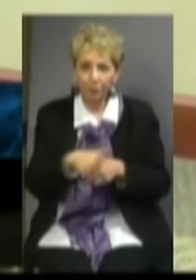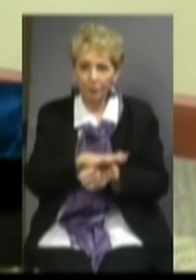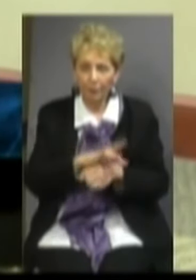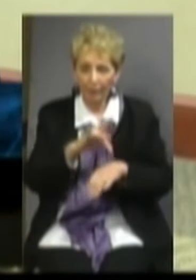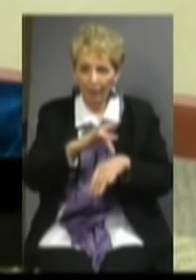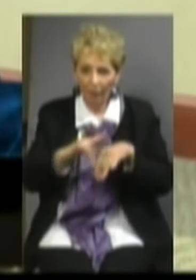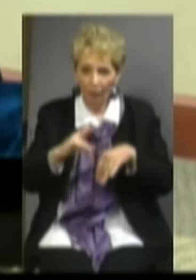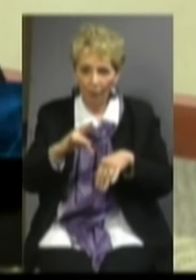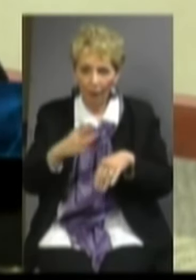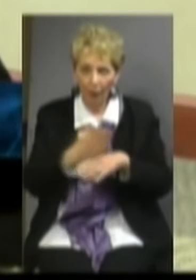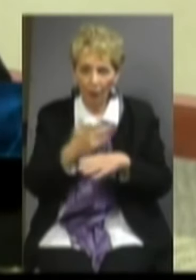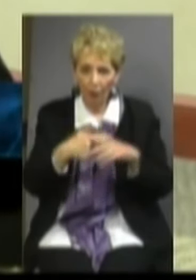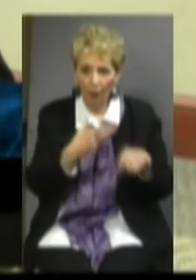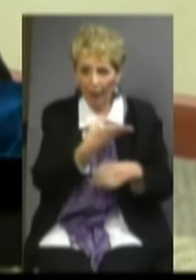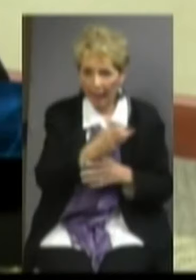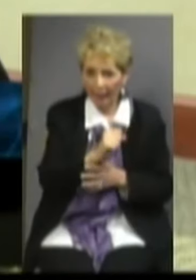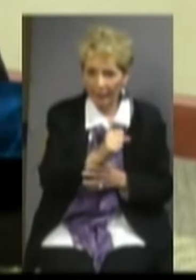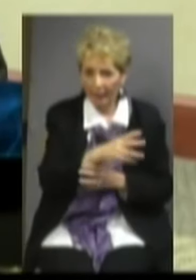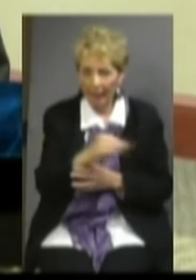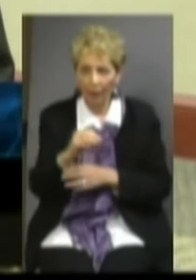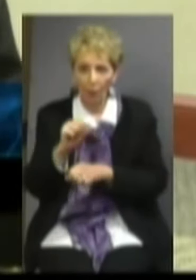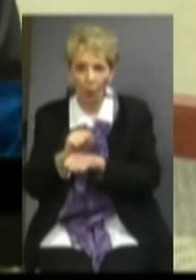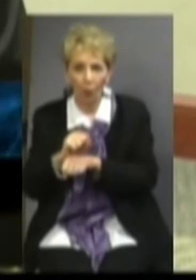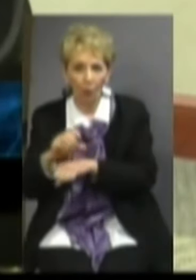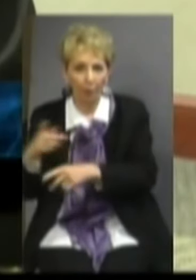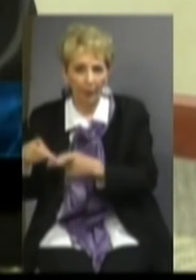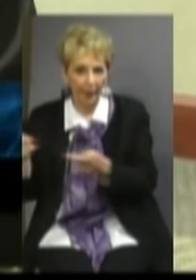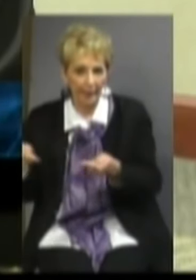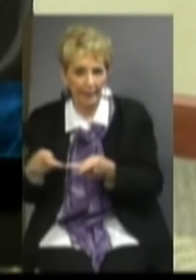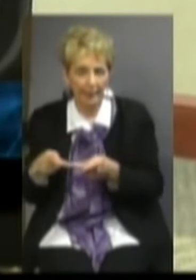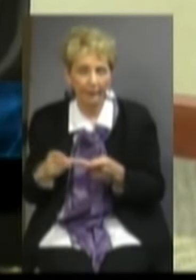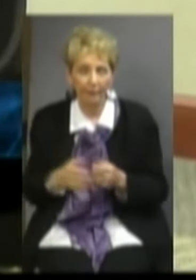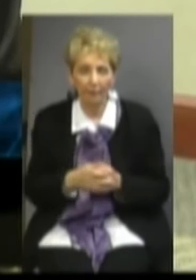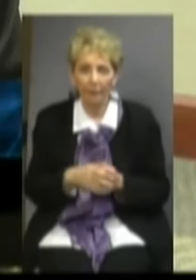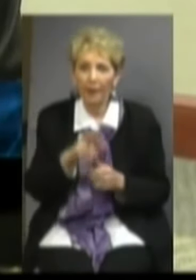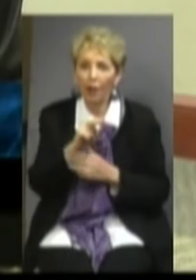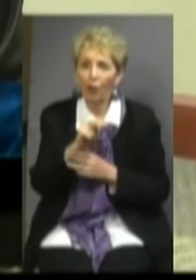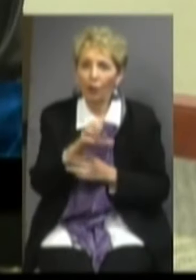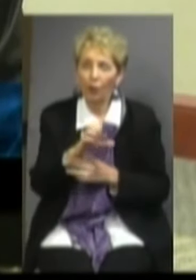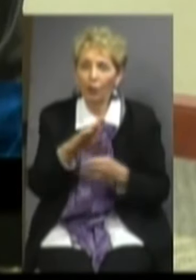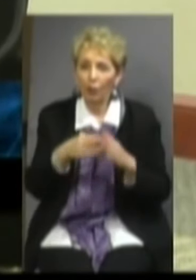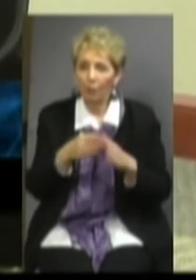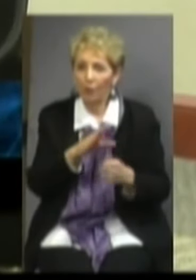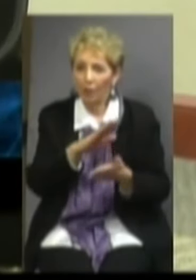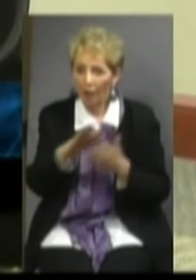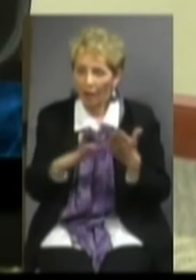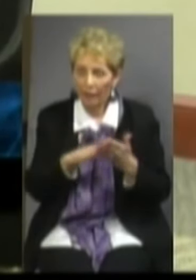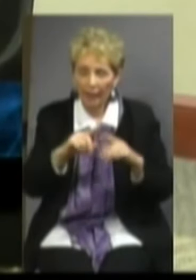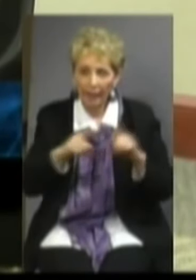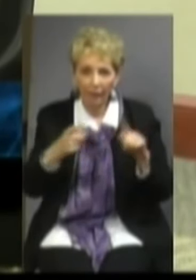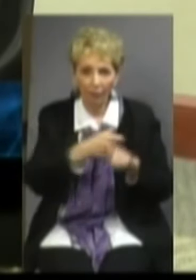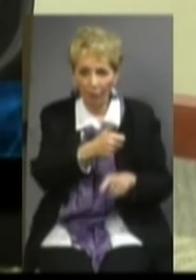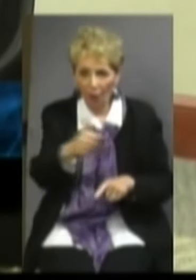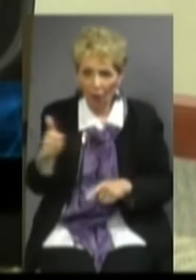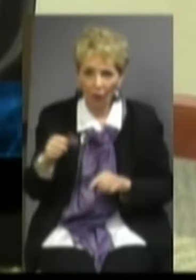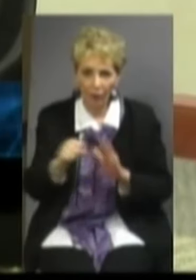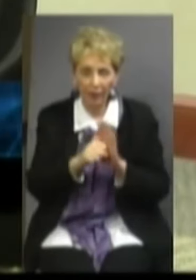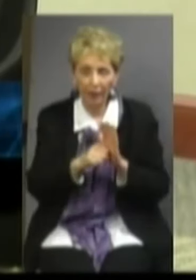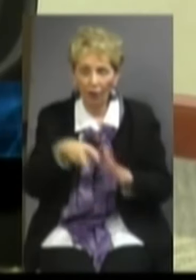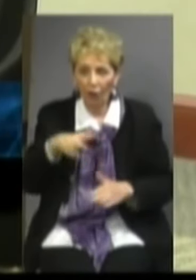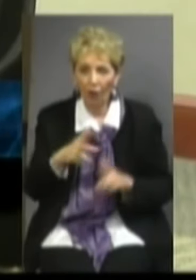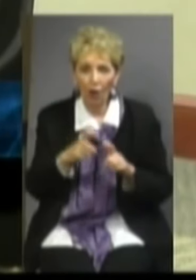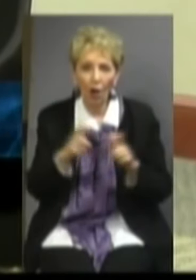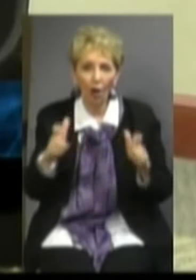between what comes between high school and the workplace. North Carolina community colleges are different from other states. We are the third